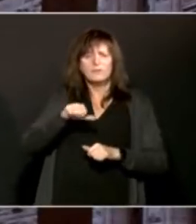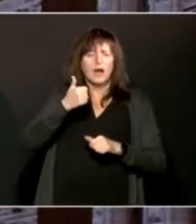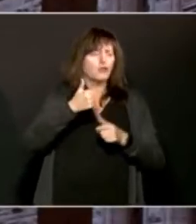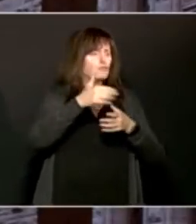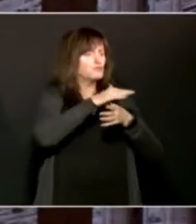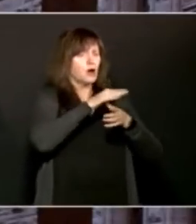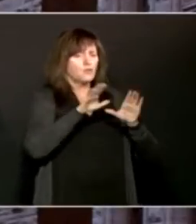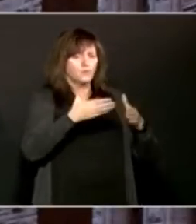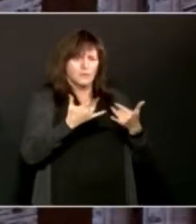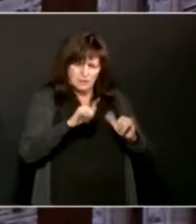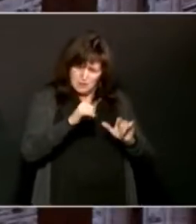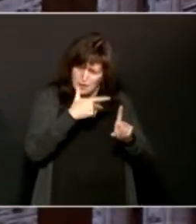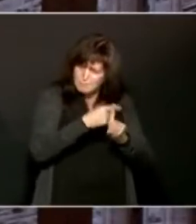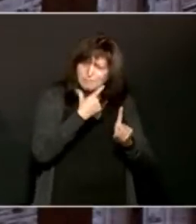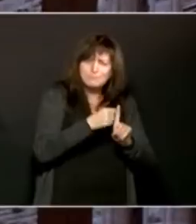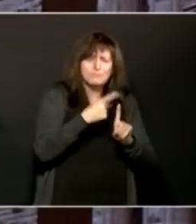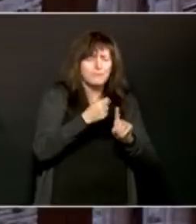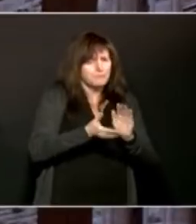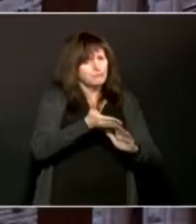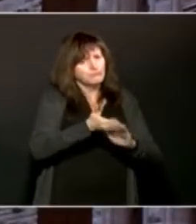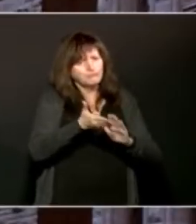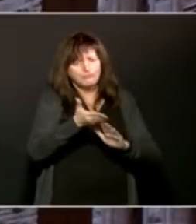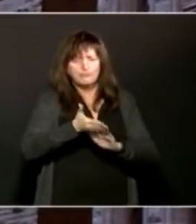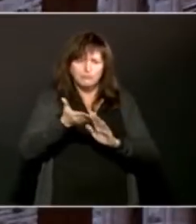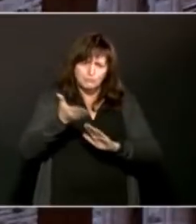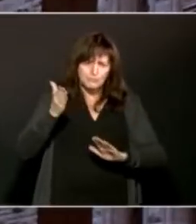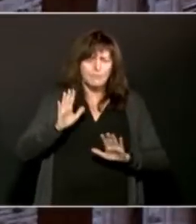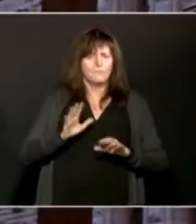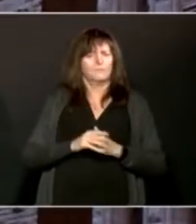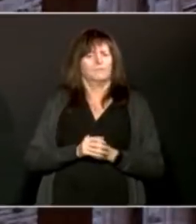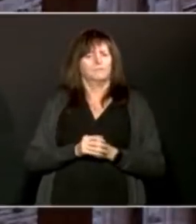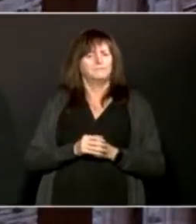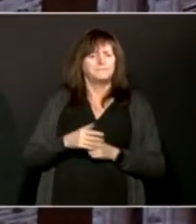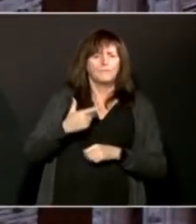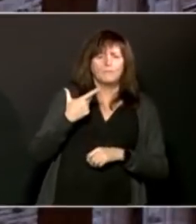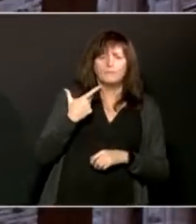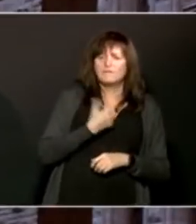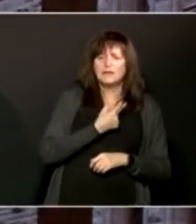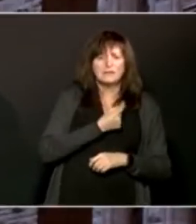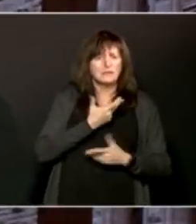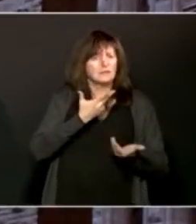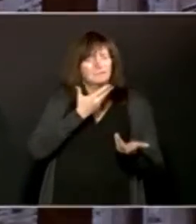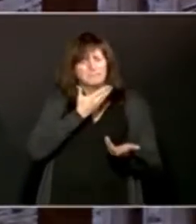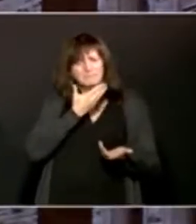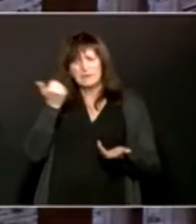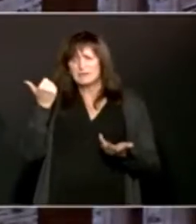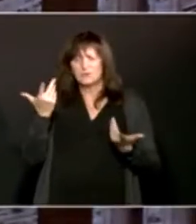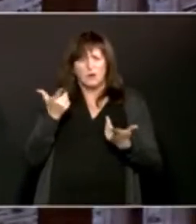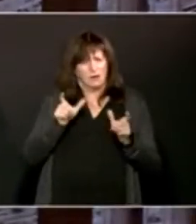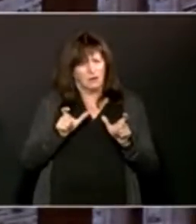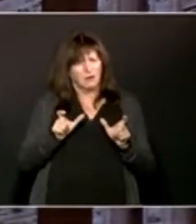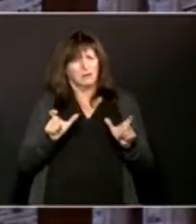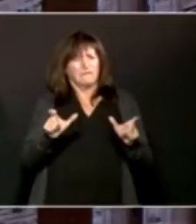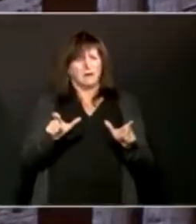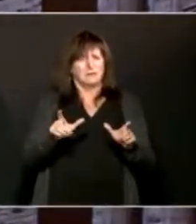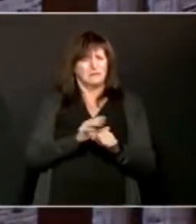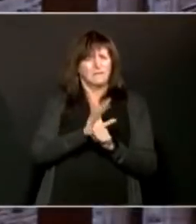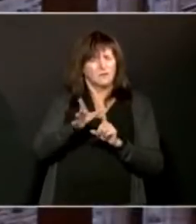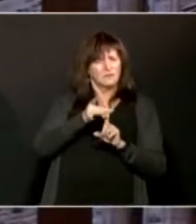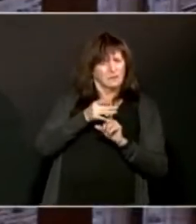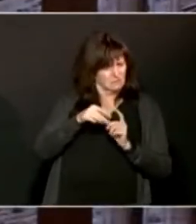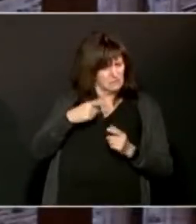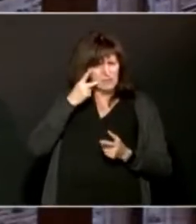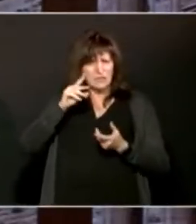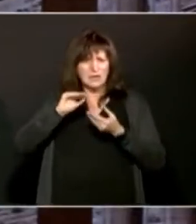So we know that vaccination is our best defense. We've seen great impact of that in our long-term care home residents